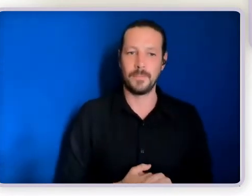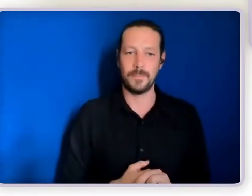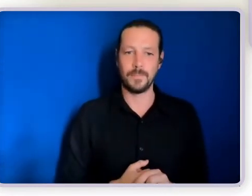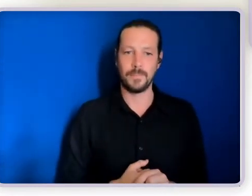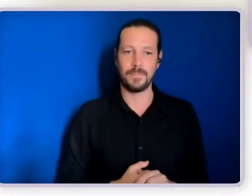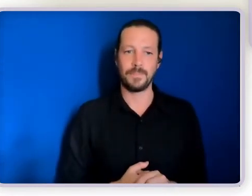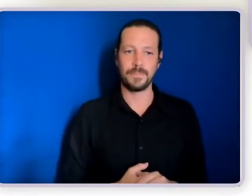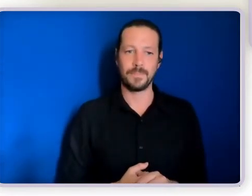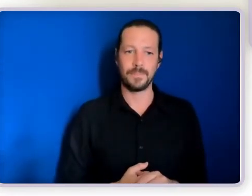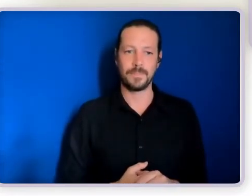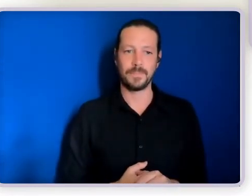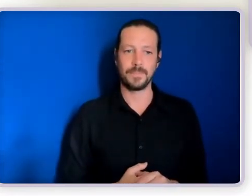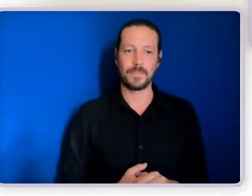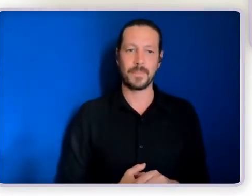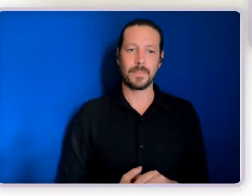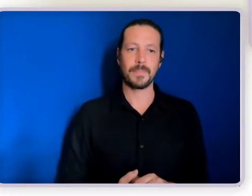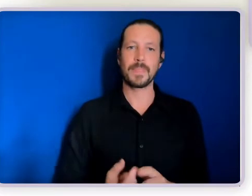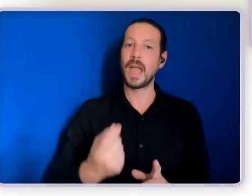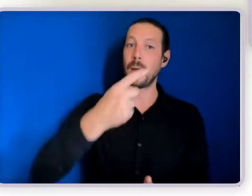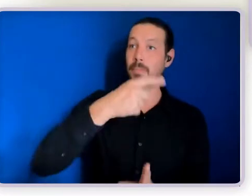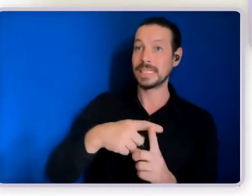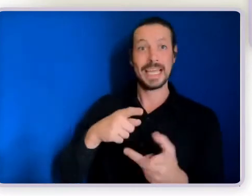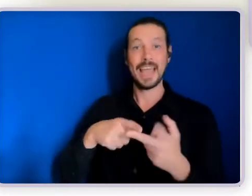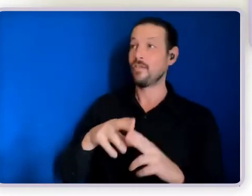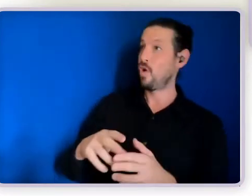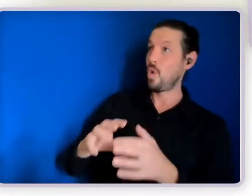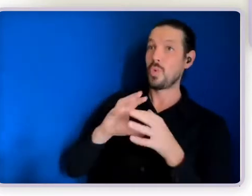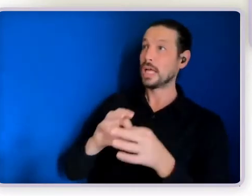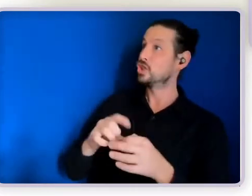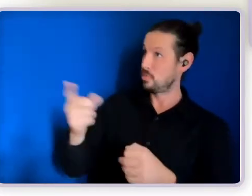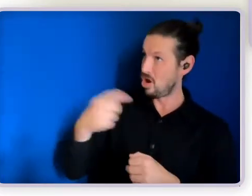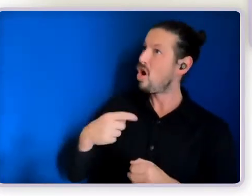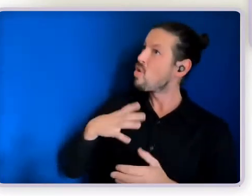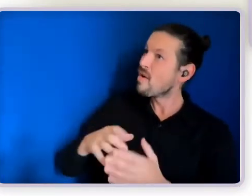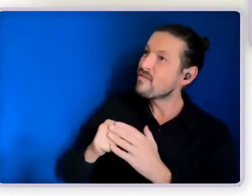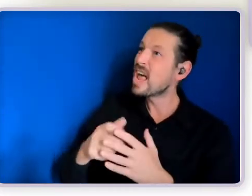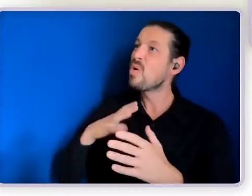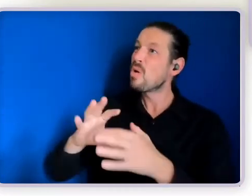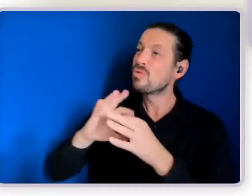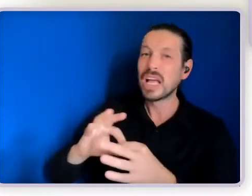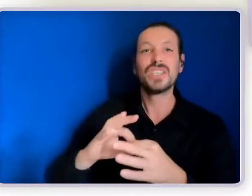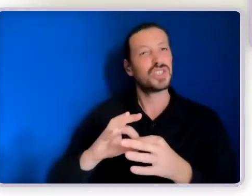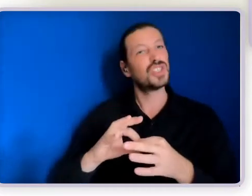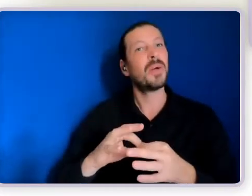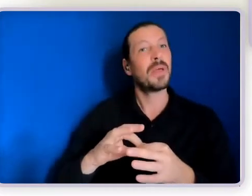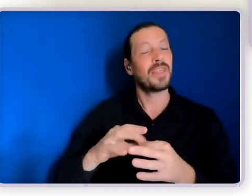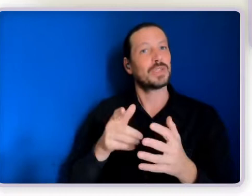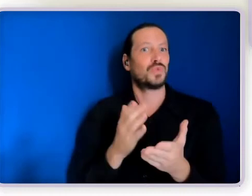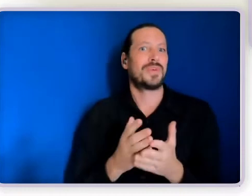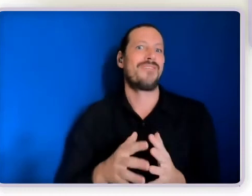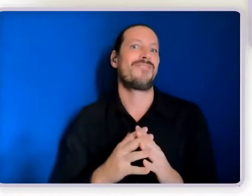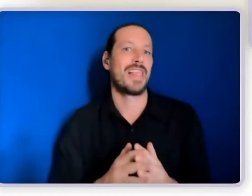powerful connection that freely given relationships is. And you'll hear a bit about that in relation to circles of support. They are made